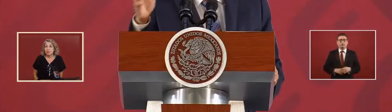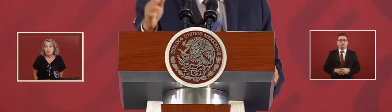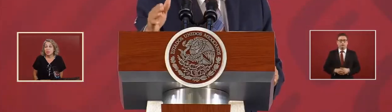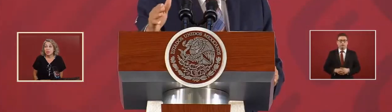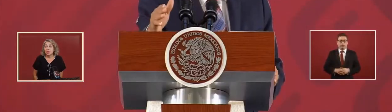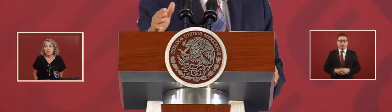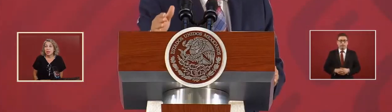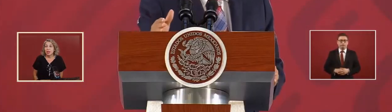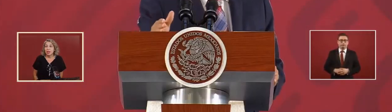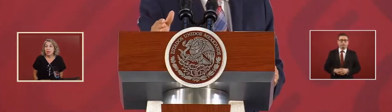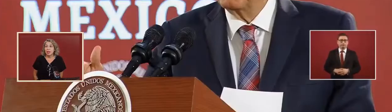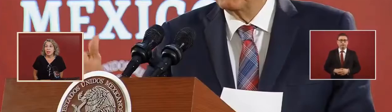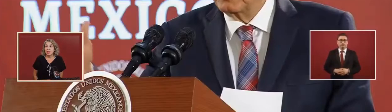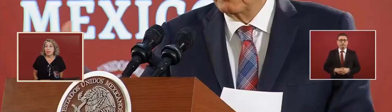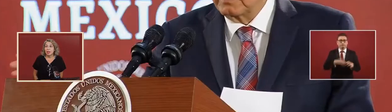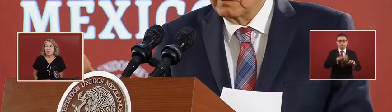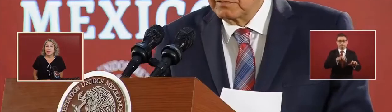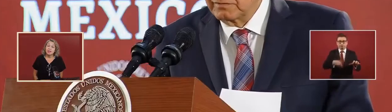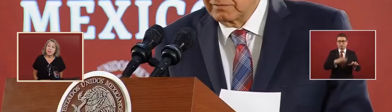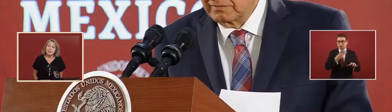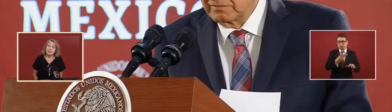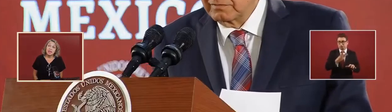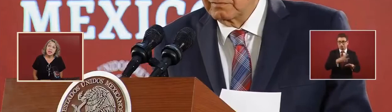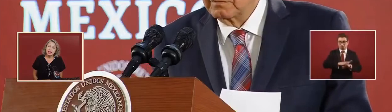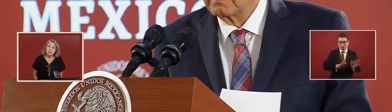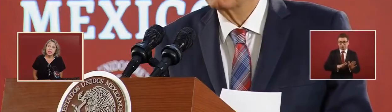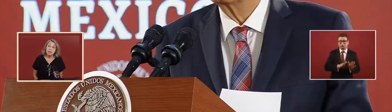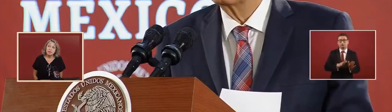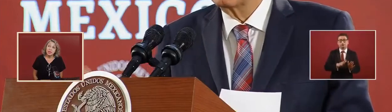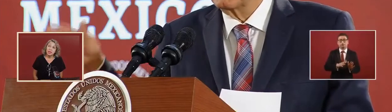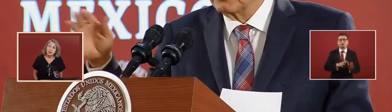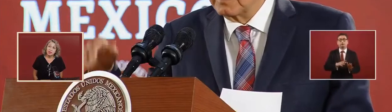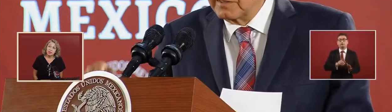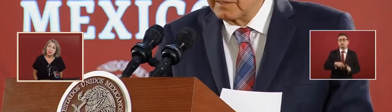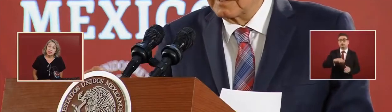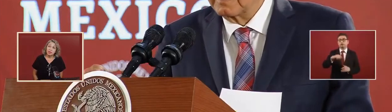they did not reconfigure the other three